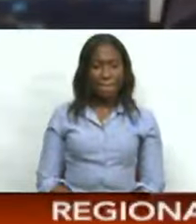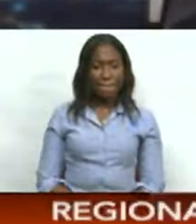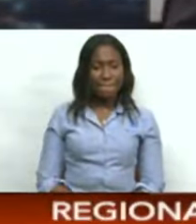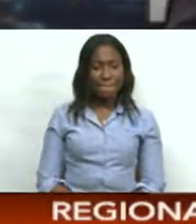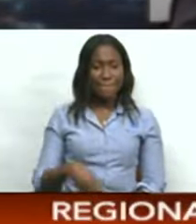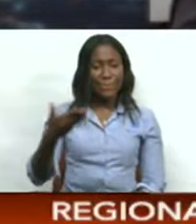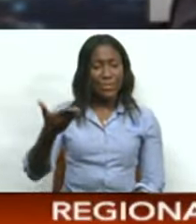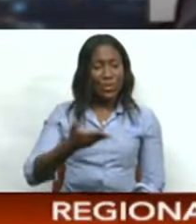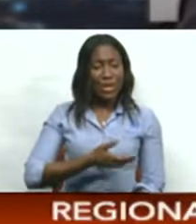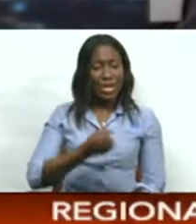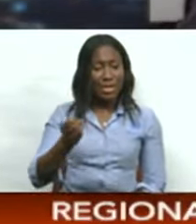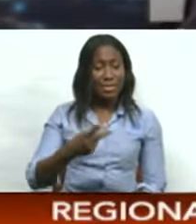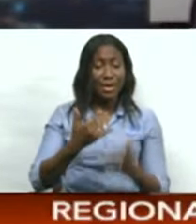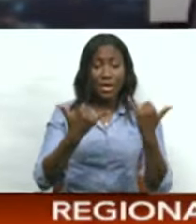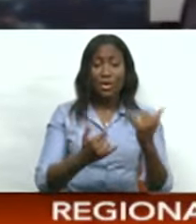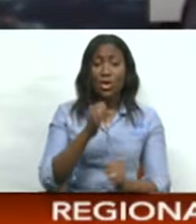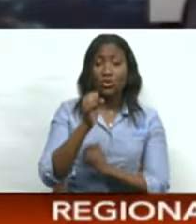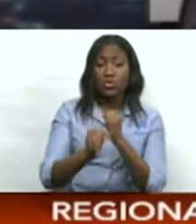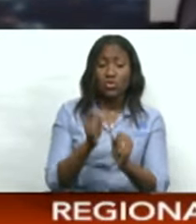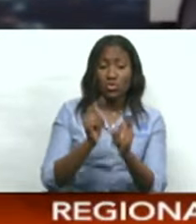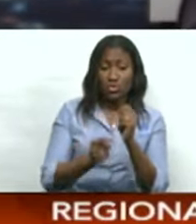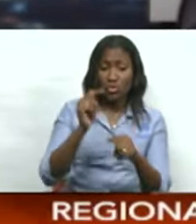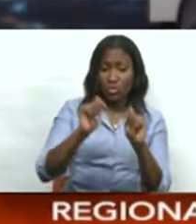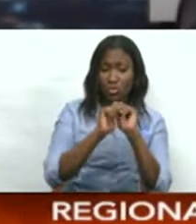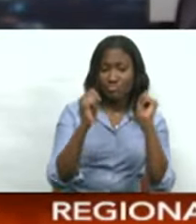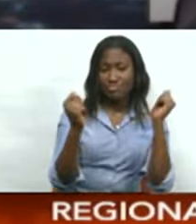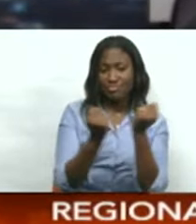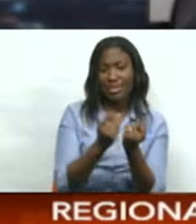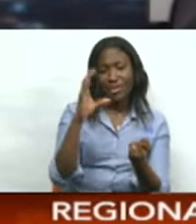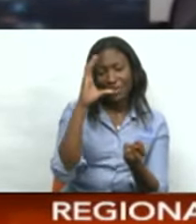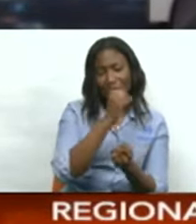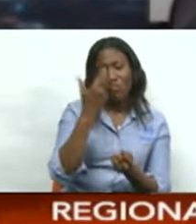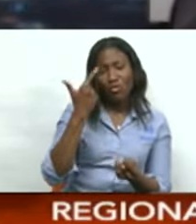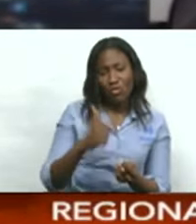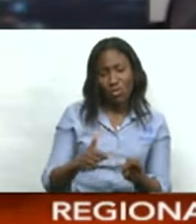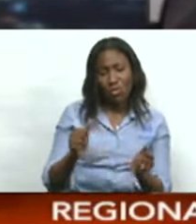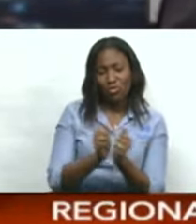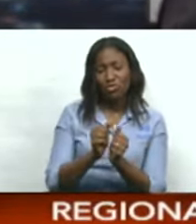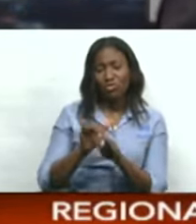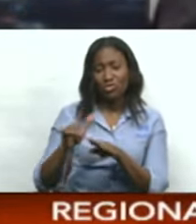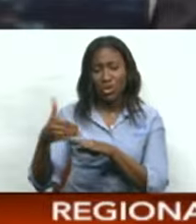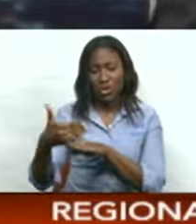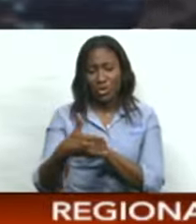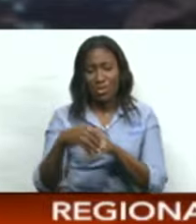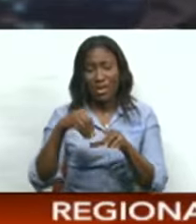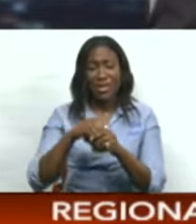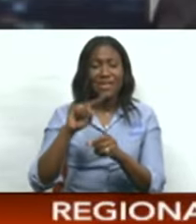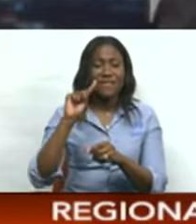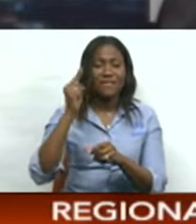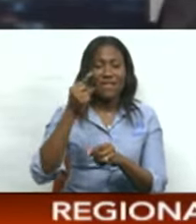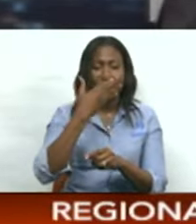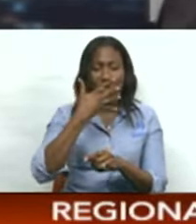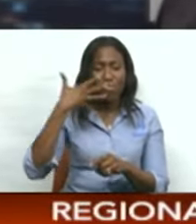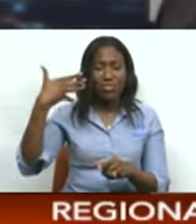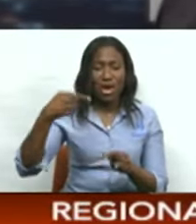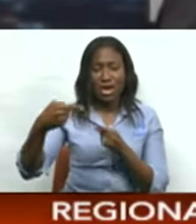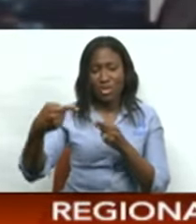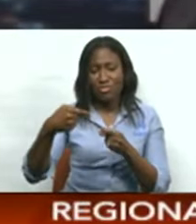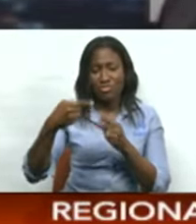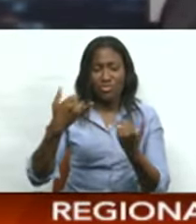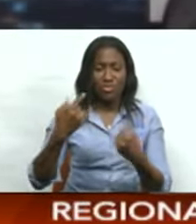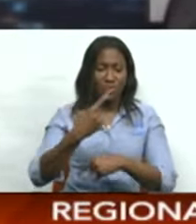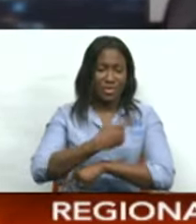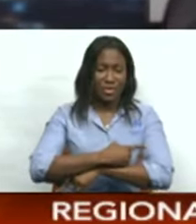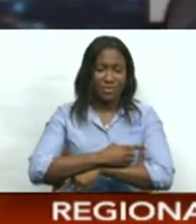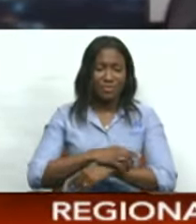Welcome back. It's time for sport now. The Soca Warriors fell to a hard-fought 1-0 defeat against Jamaica in the first of two friendly internationals at the Hazy Crawford